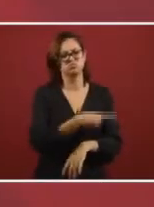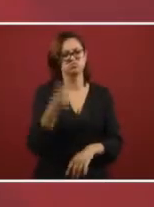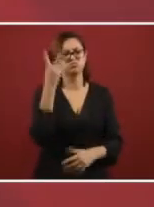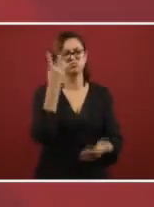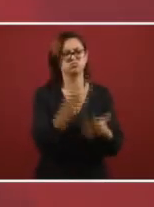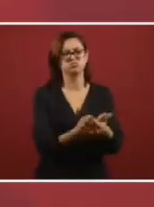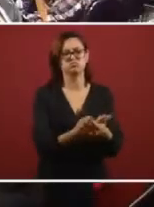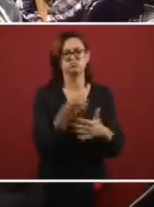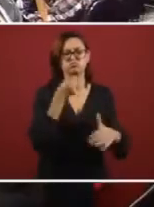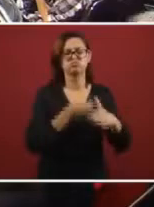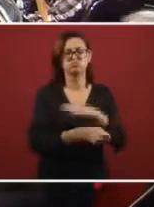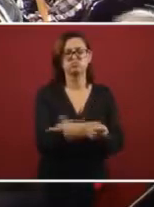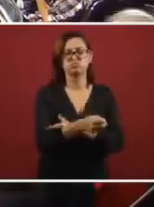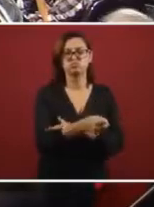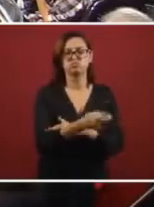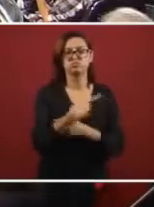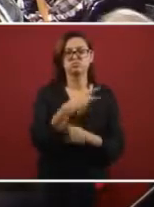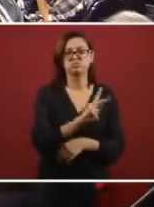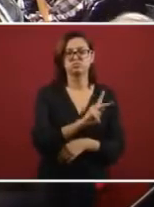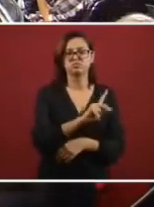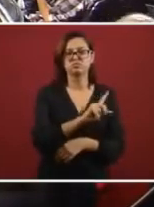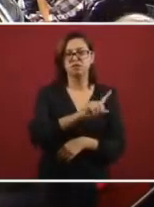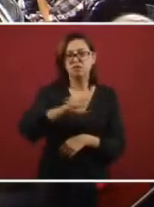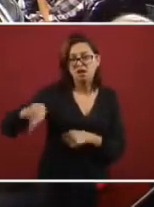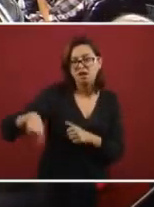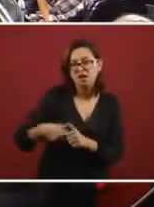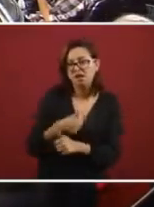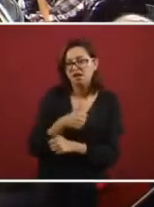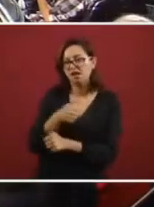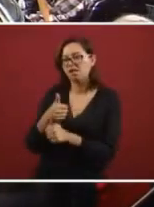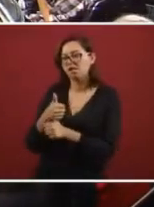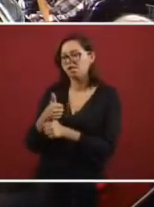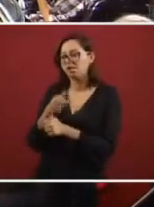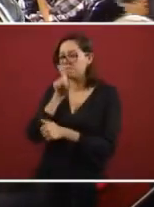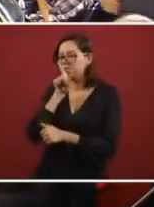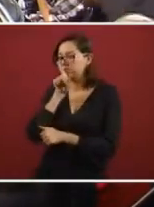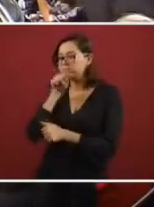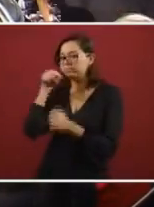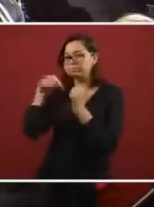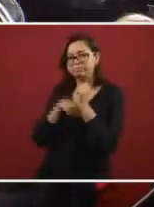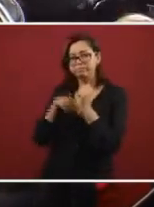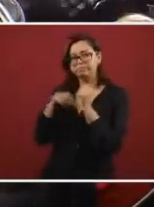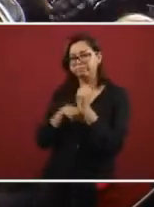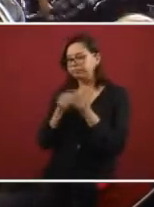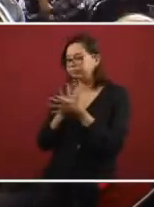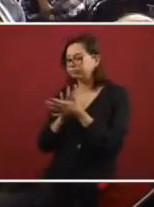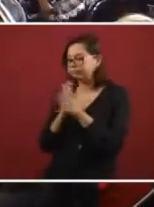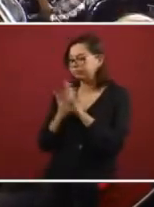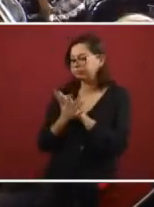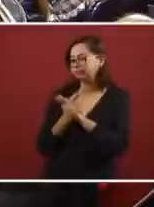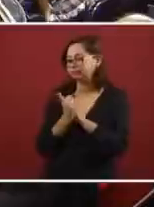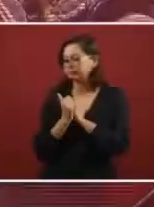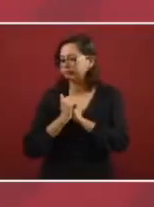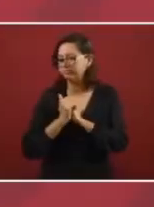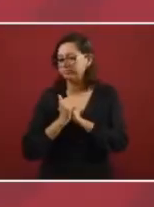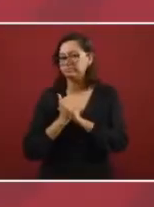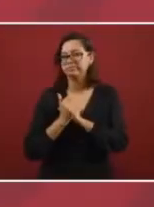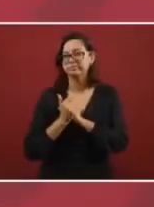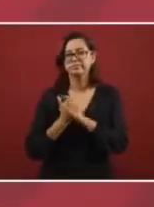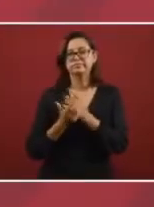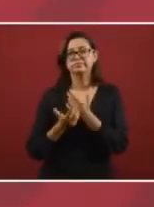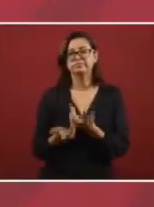to go to jail. But on the other hand, on the side,